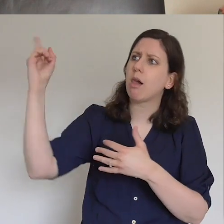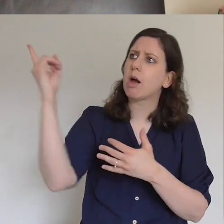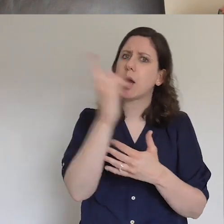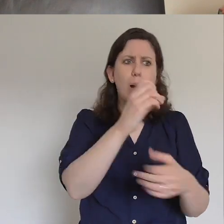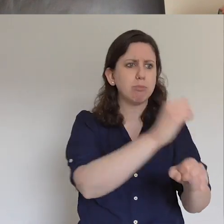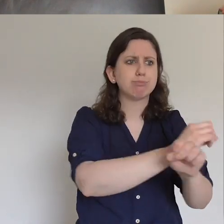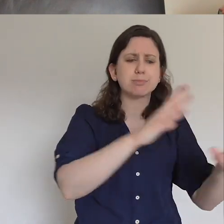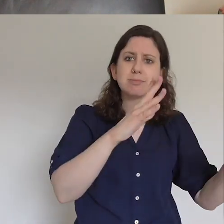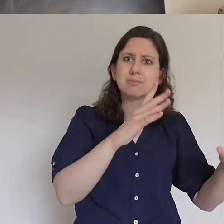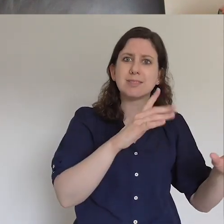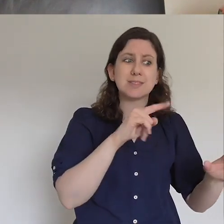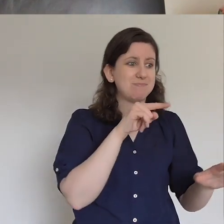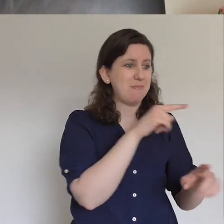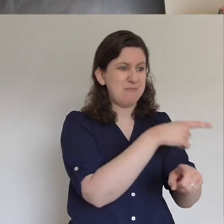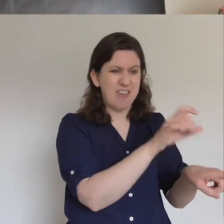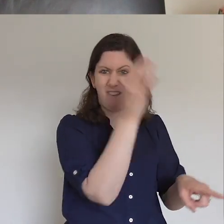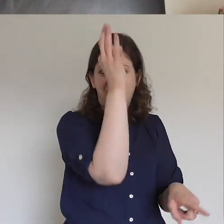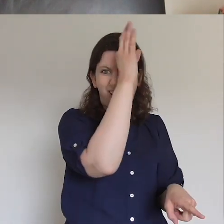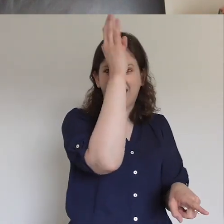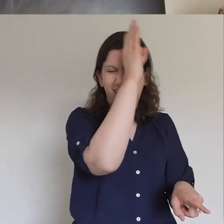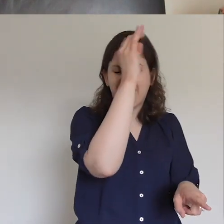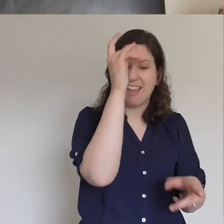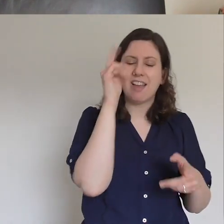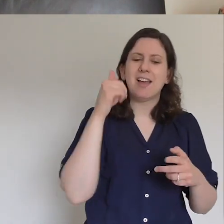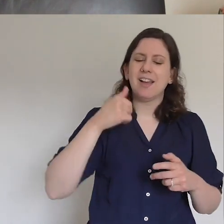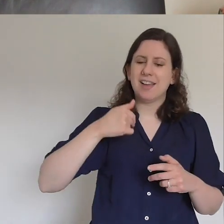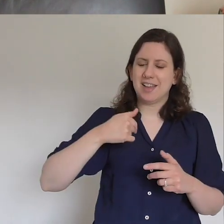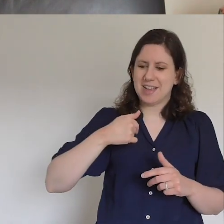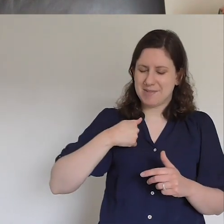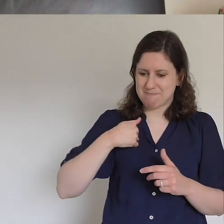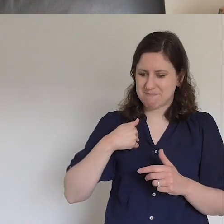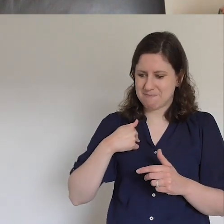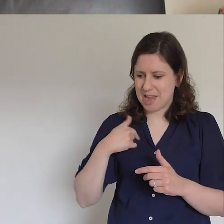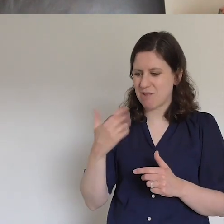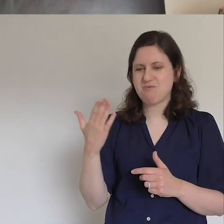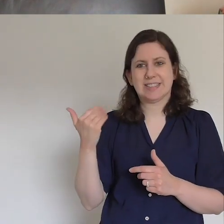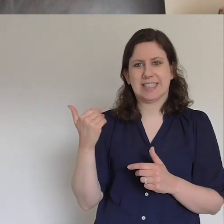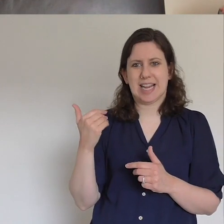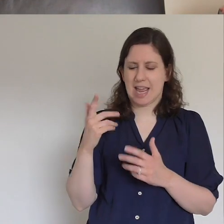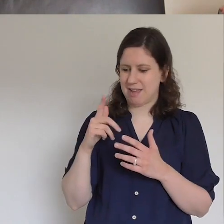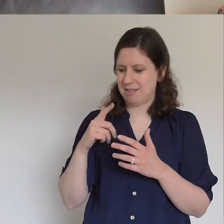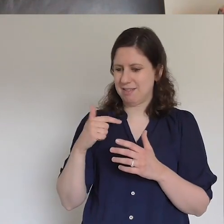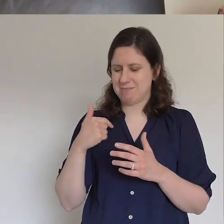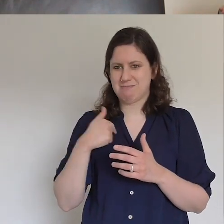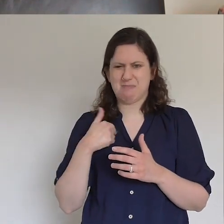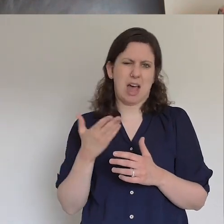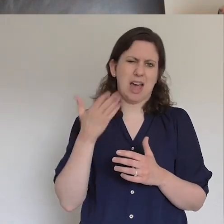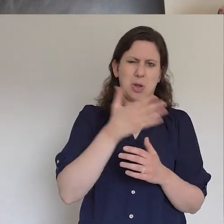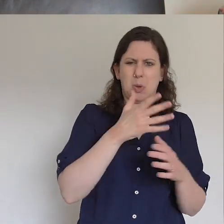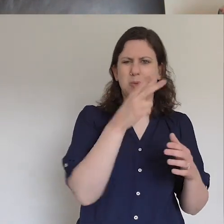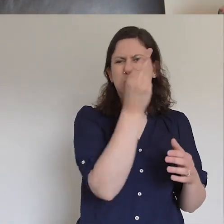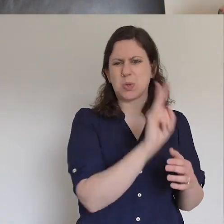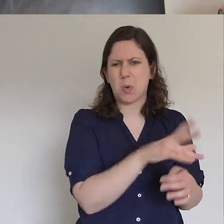for the king I mean I remember just praying for a friend at the school gate for me you know it's little things in certain